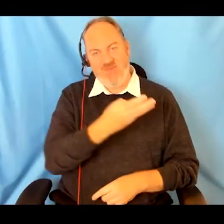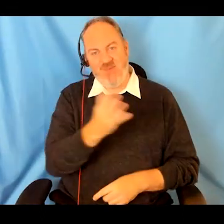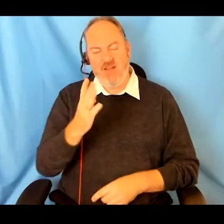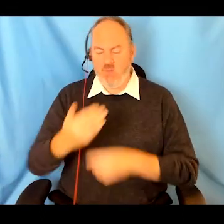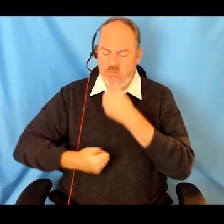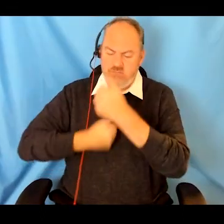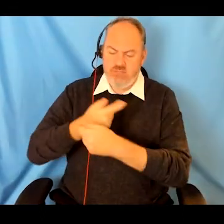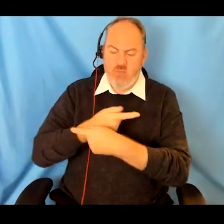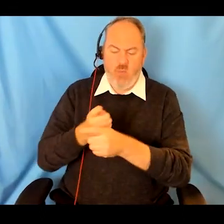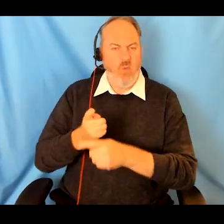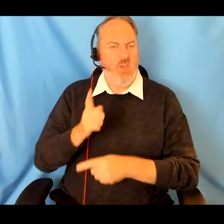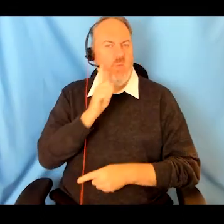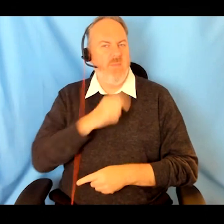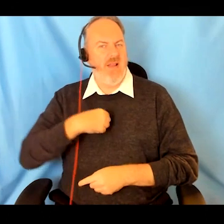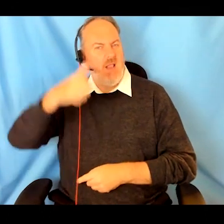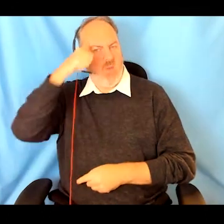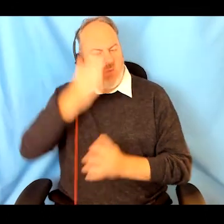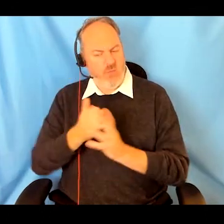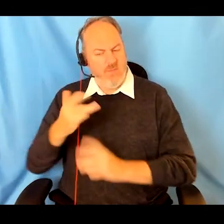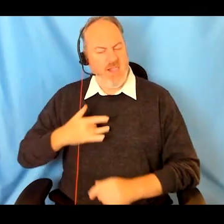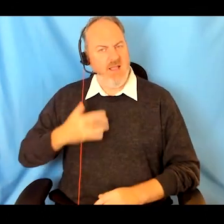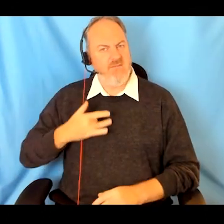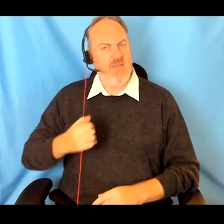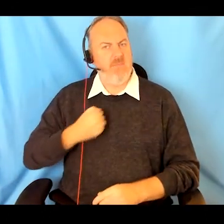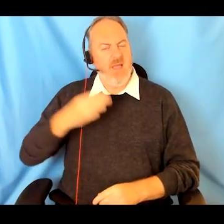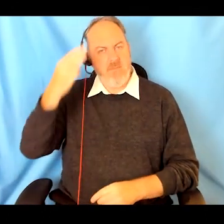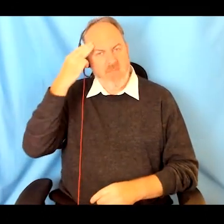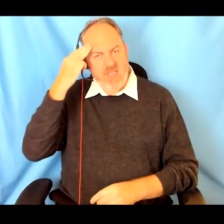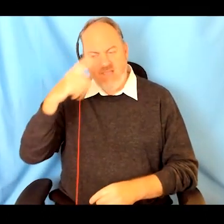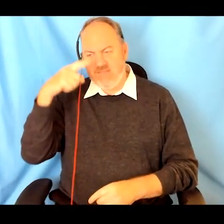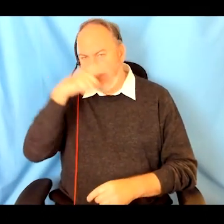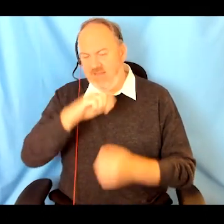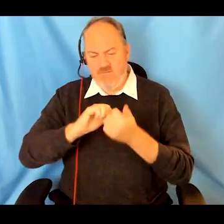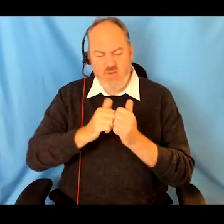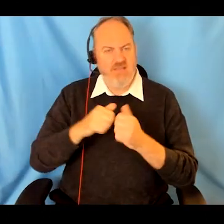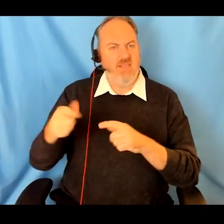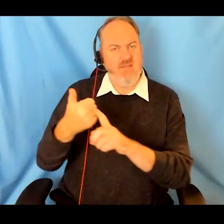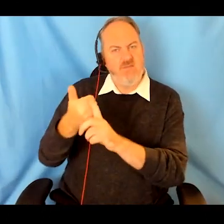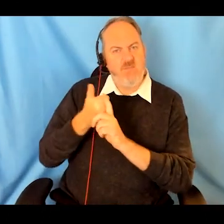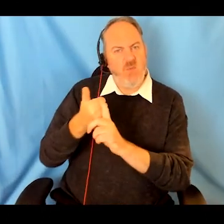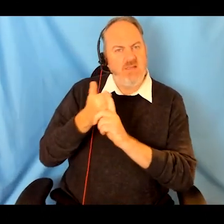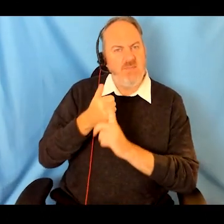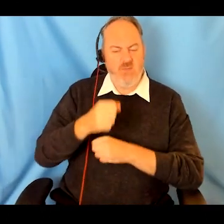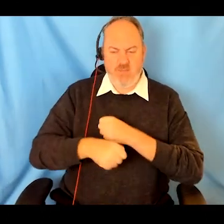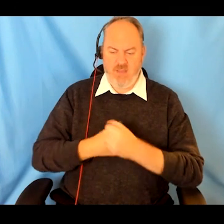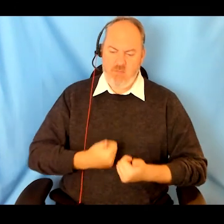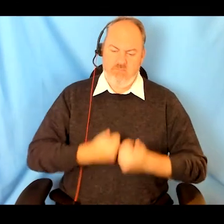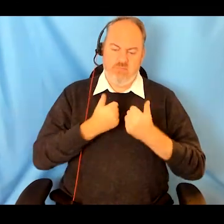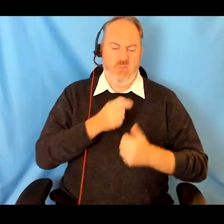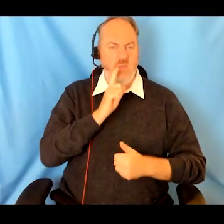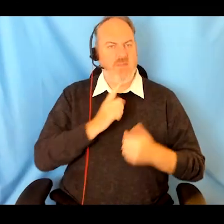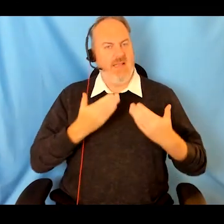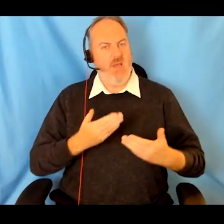today I would like to salute all the women in my life. My mother, sister, friend and my mentors who have influenced me in becoming